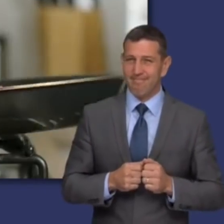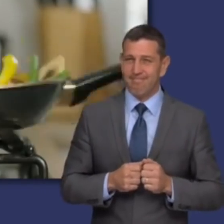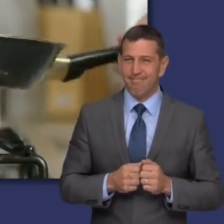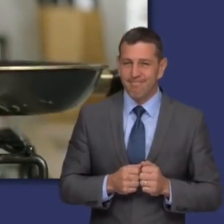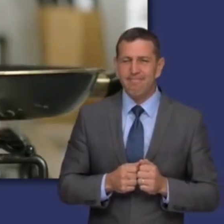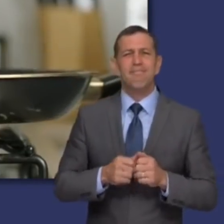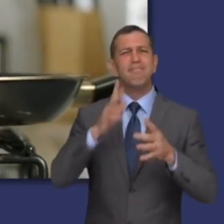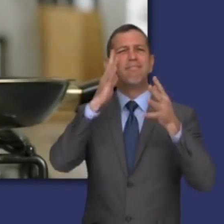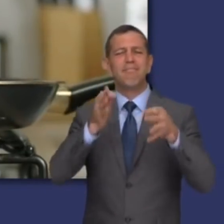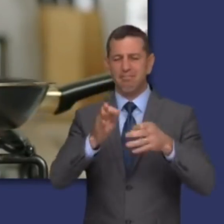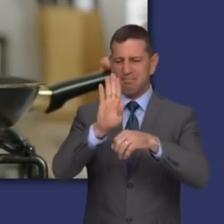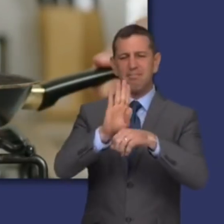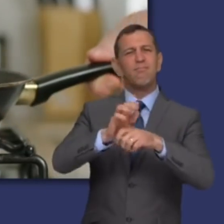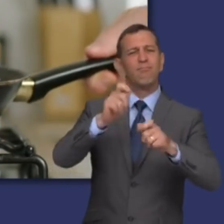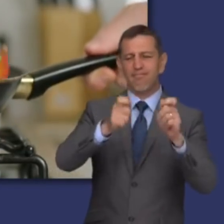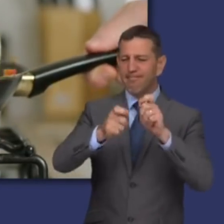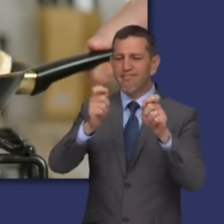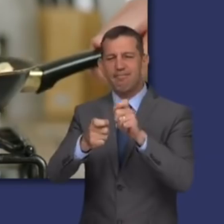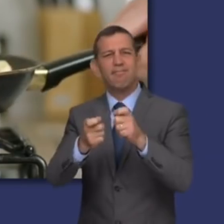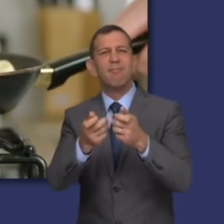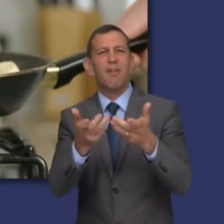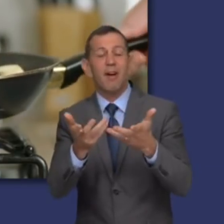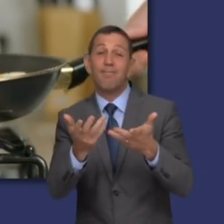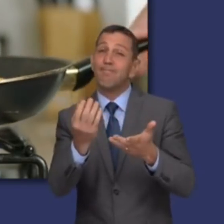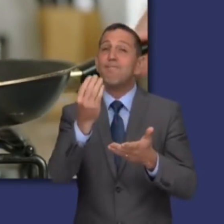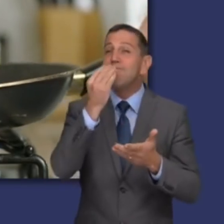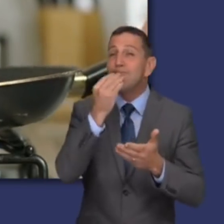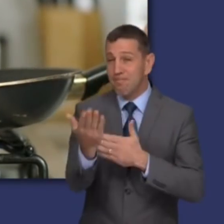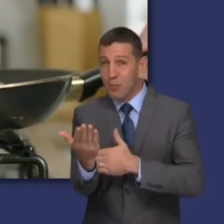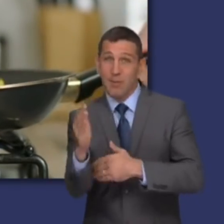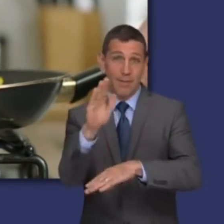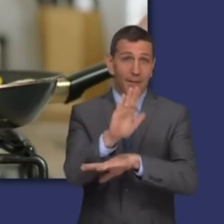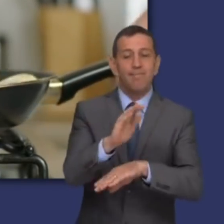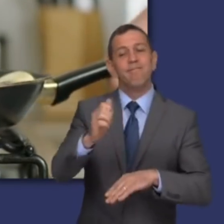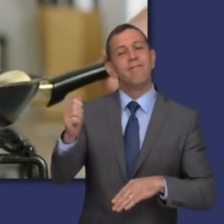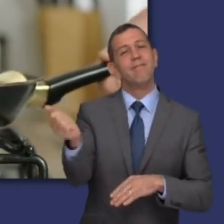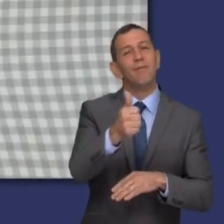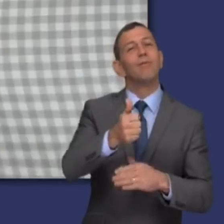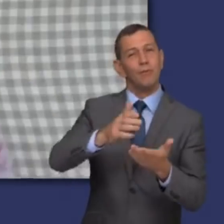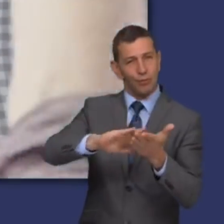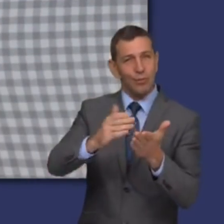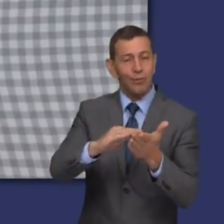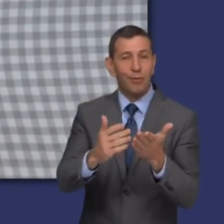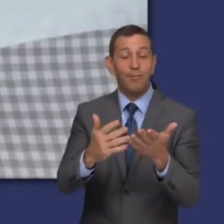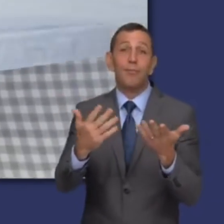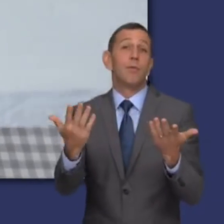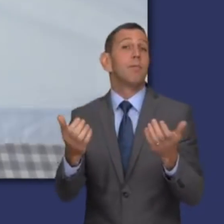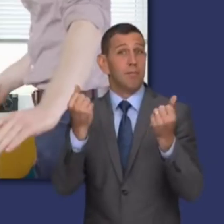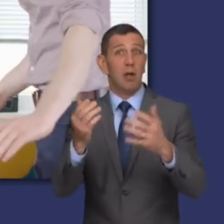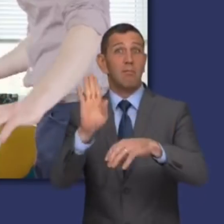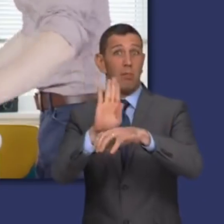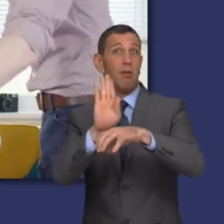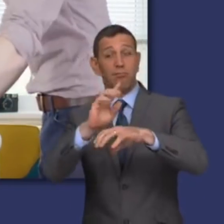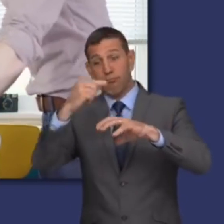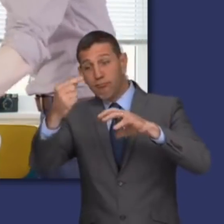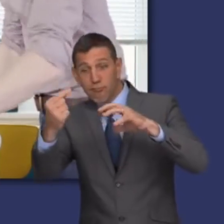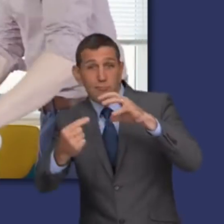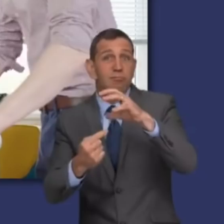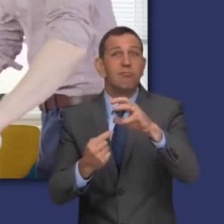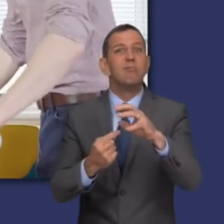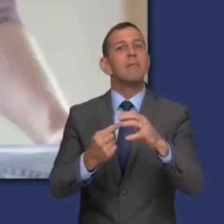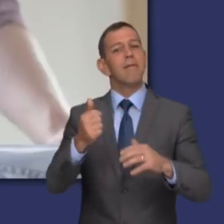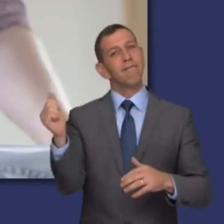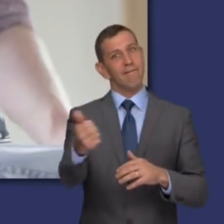Simplified meal arrangements has meant that Bethelites now prepare some of their own meals. Likewise in many branches,